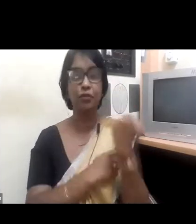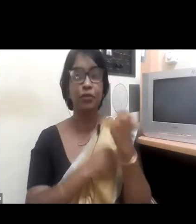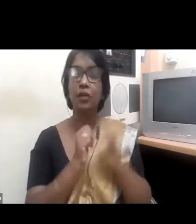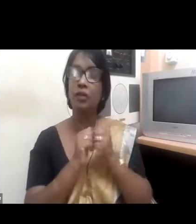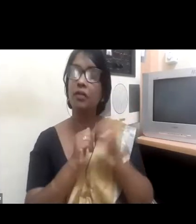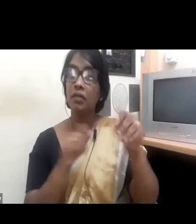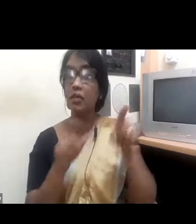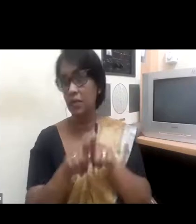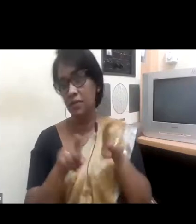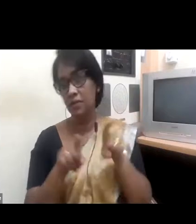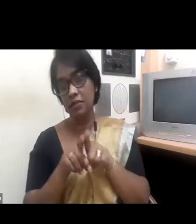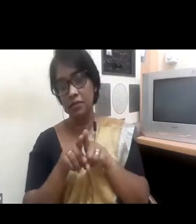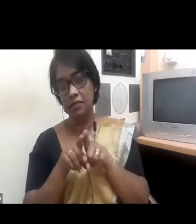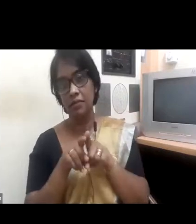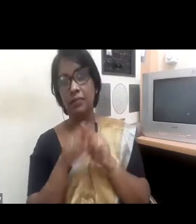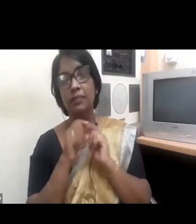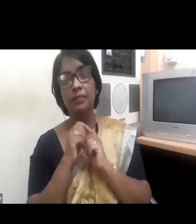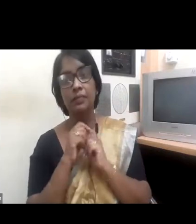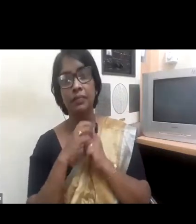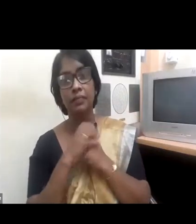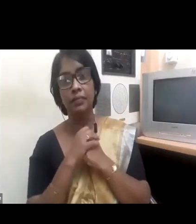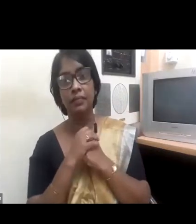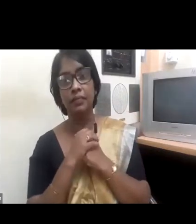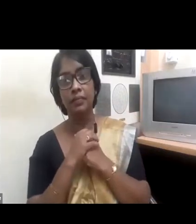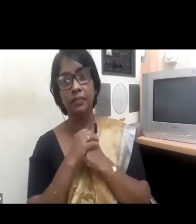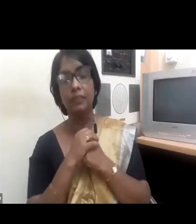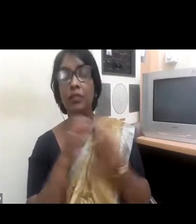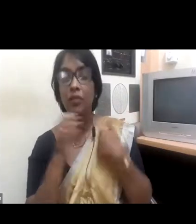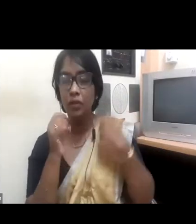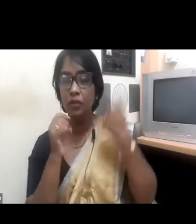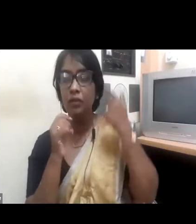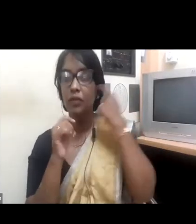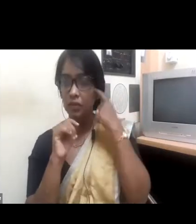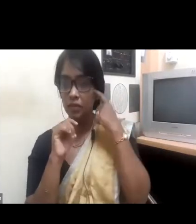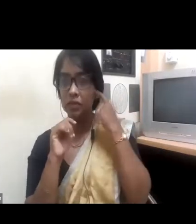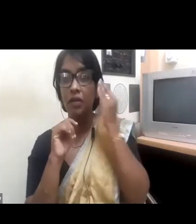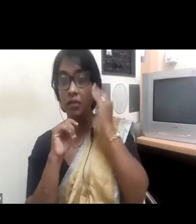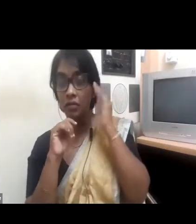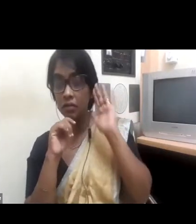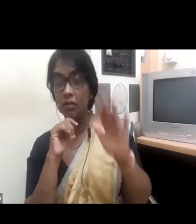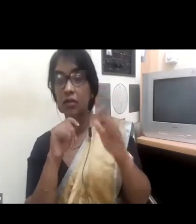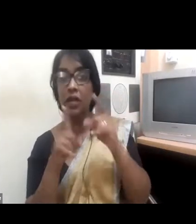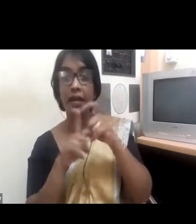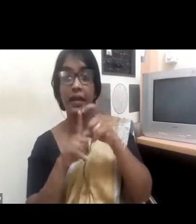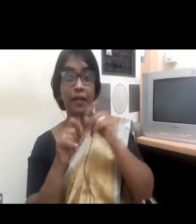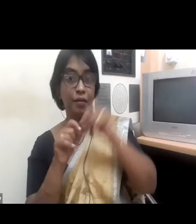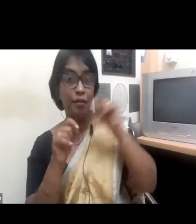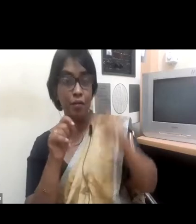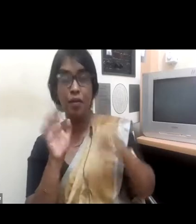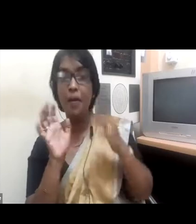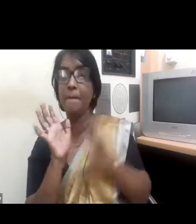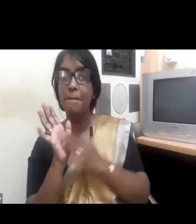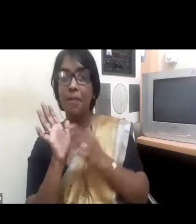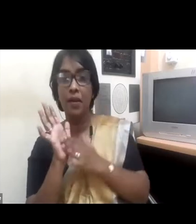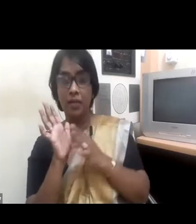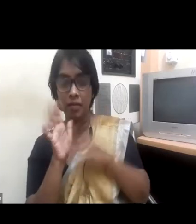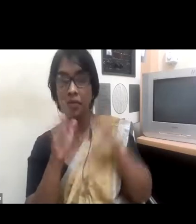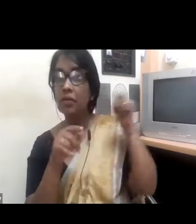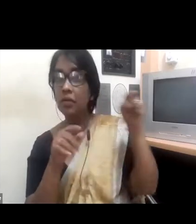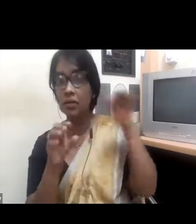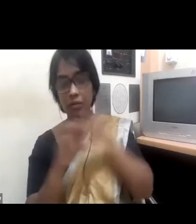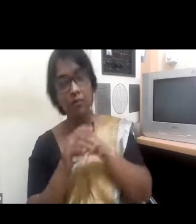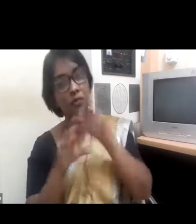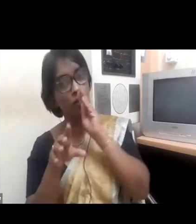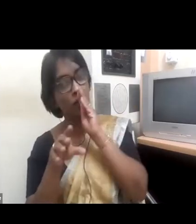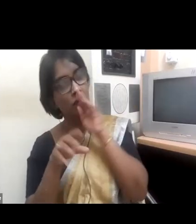We know that female board members are really seen as having positive impacts on boards' monitoring capabilities, bringing